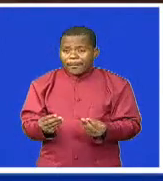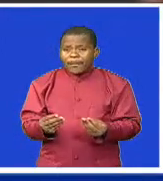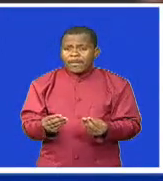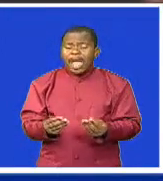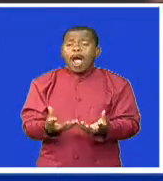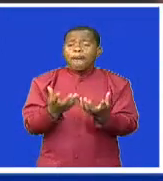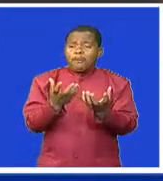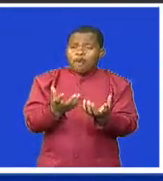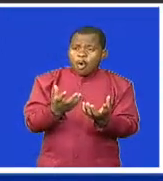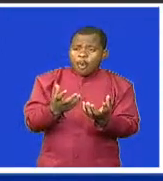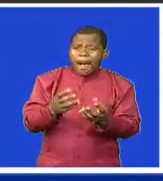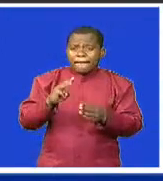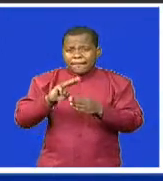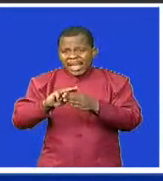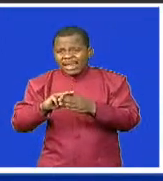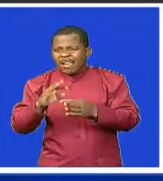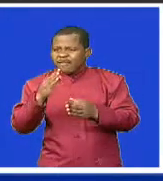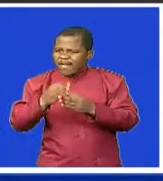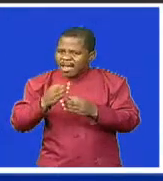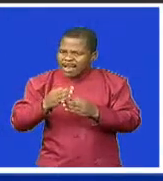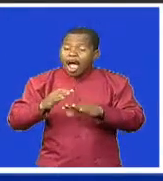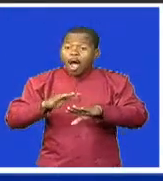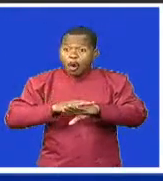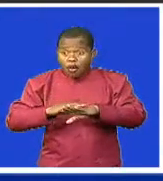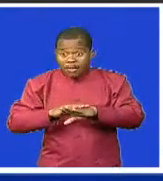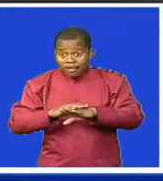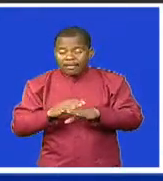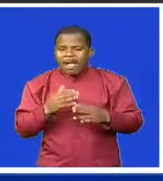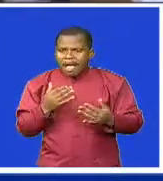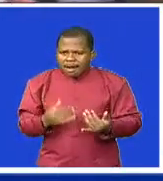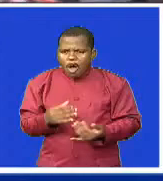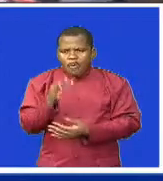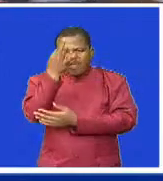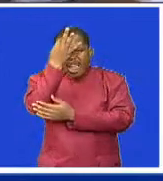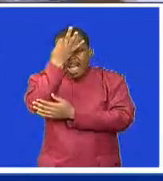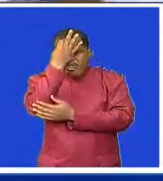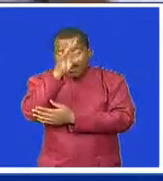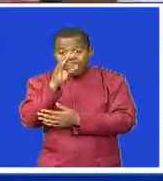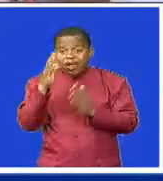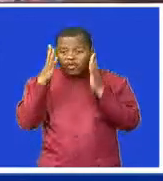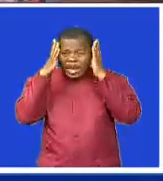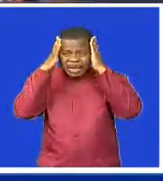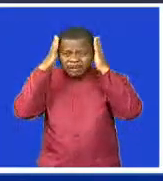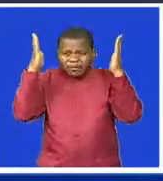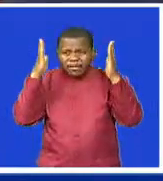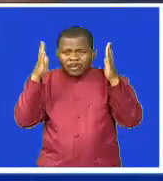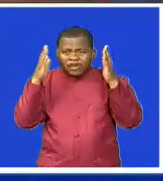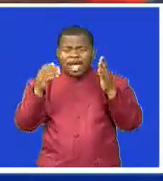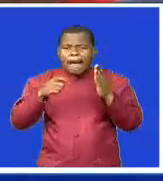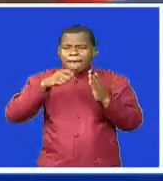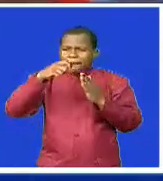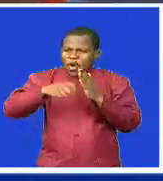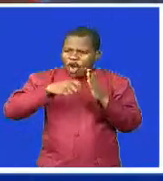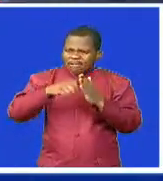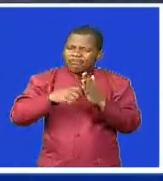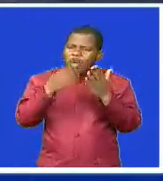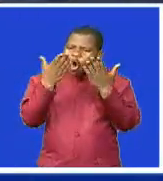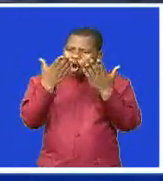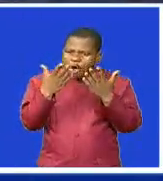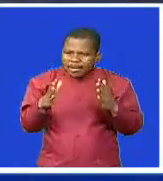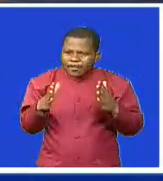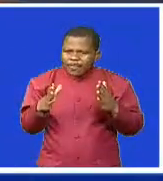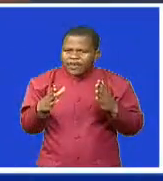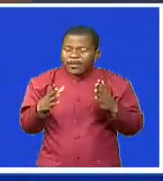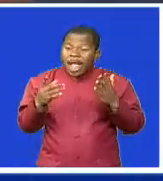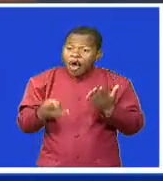As a result, the government of Eswatini has launched the Child-Headed Household Farming Project aimed at looking after the welfare of child